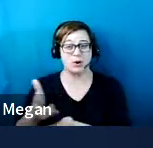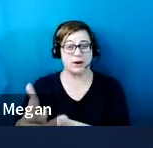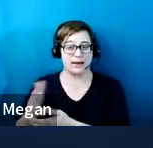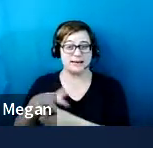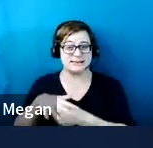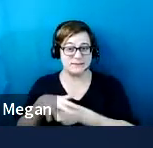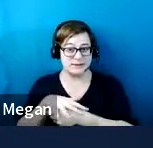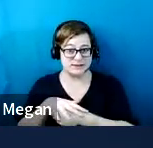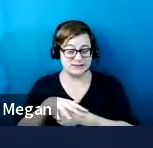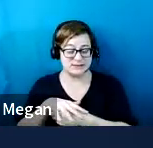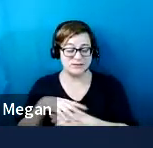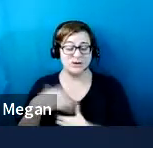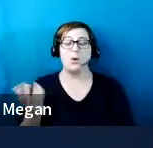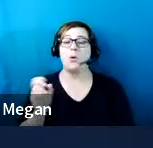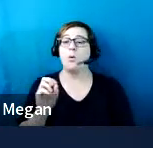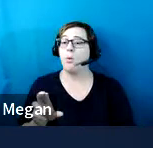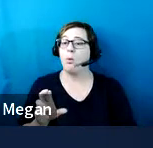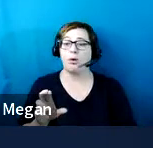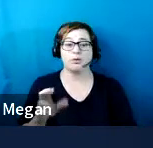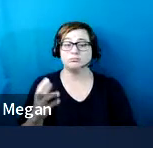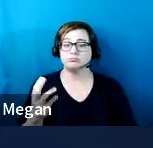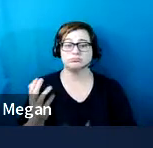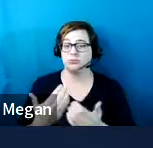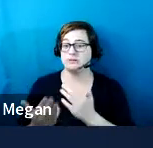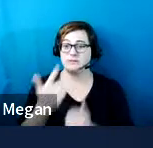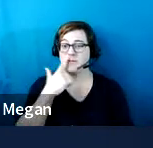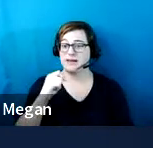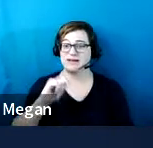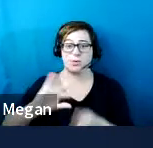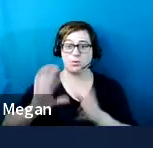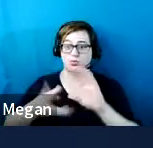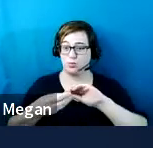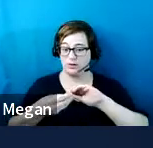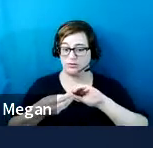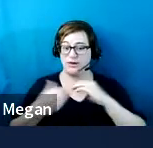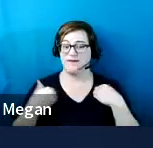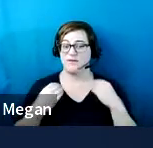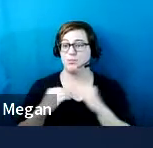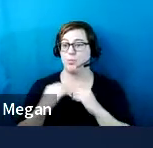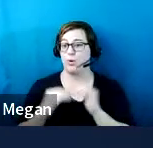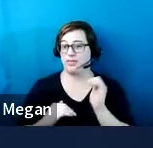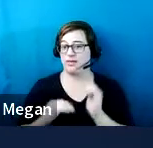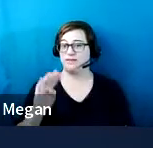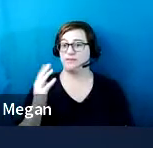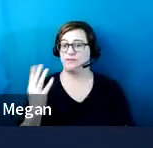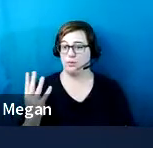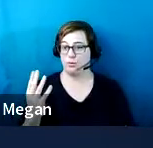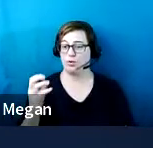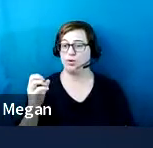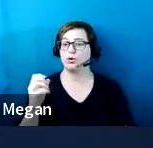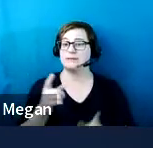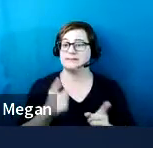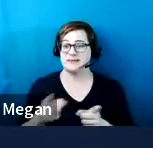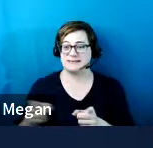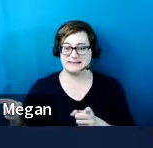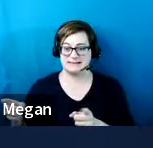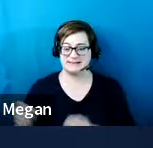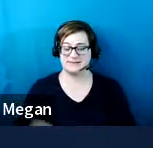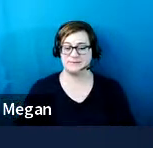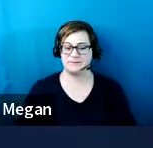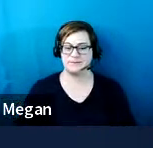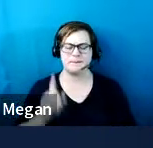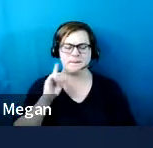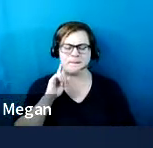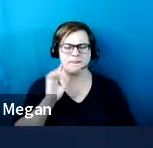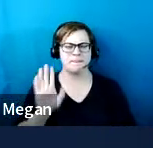or does it not apply since the whole facility has more than four spaces total. Now,